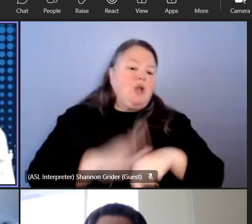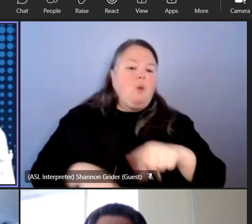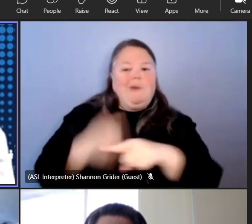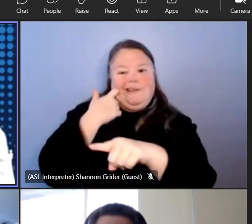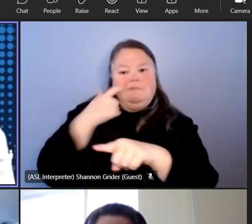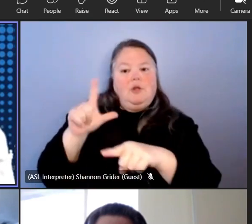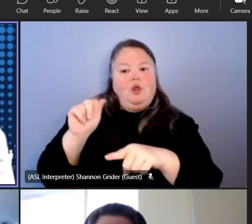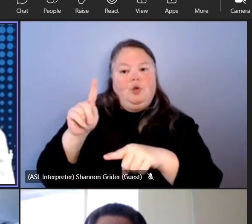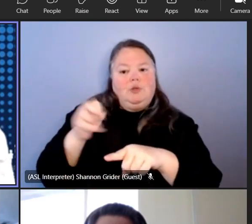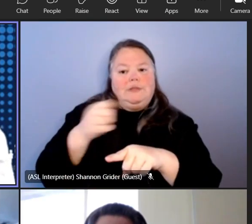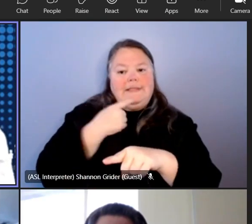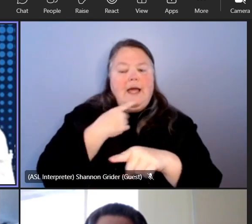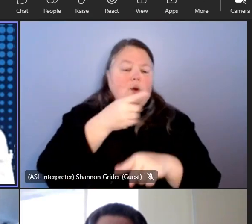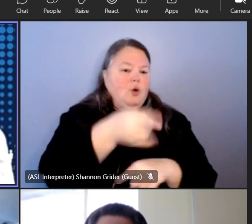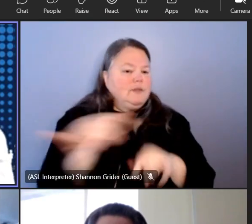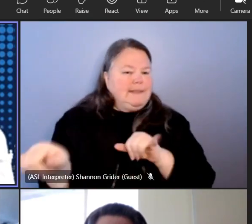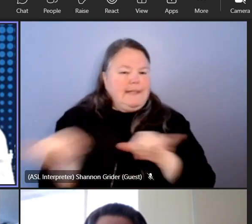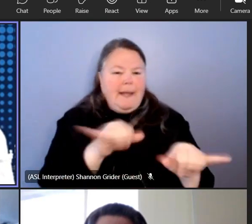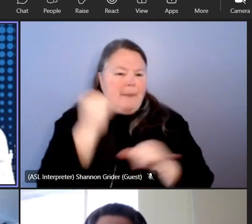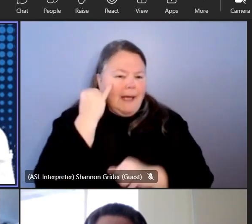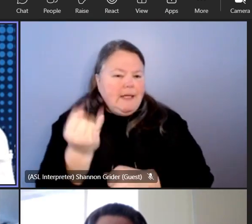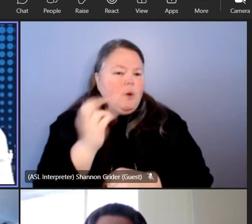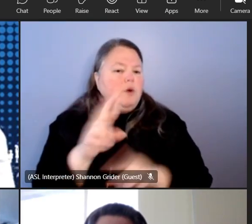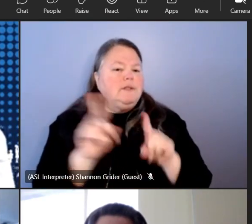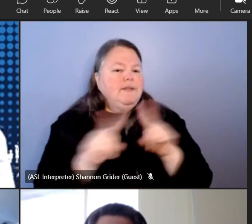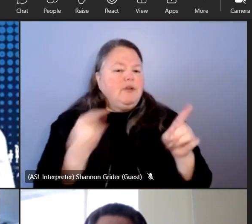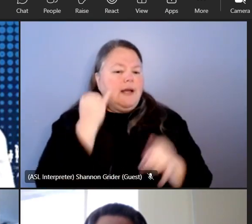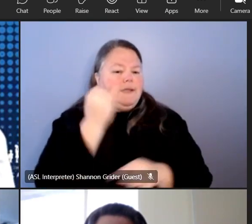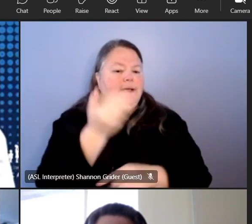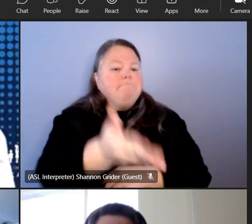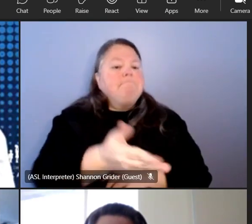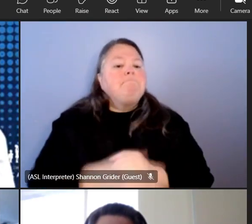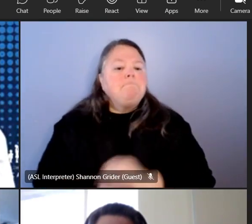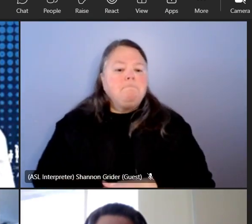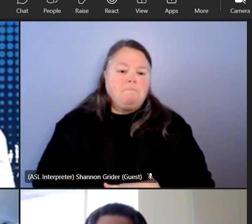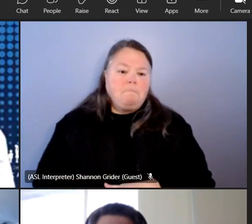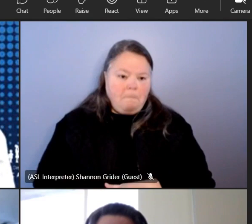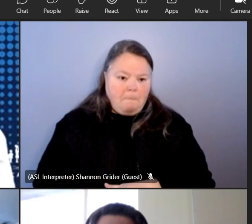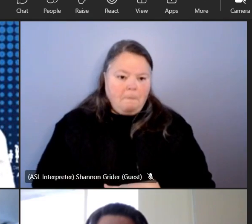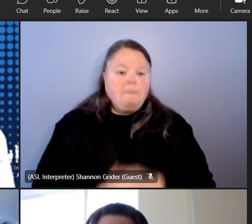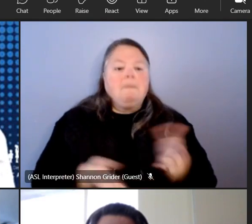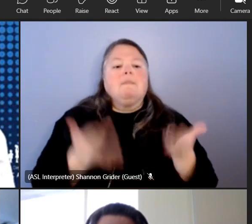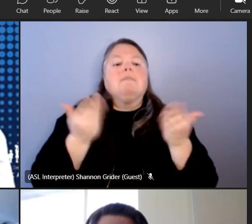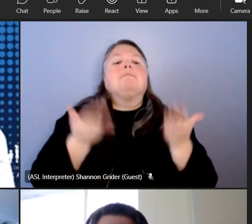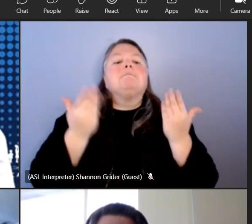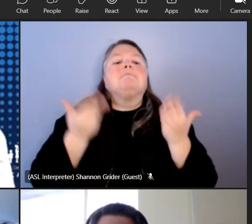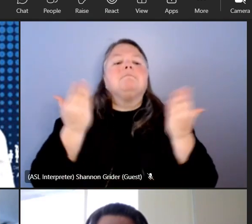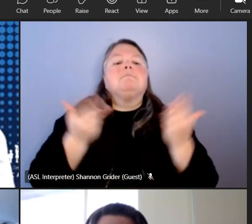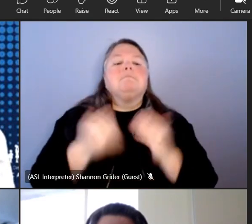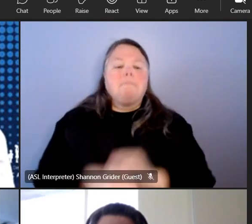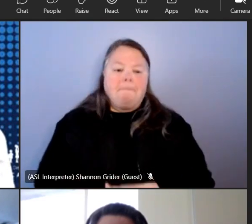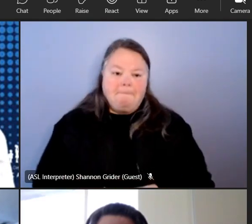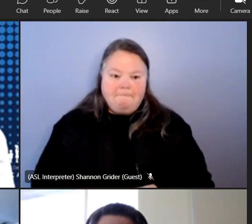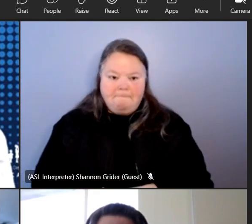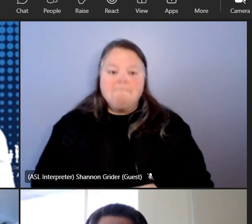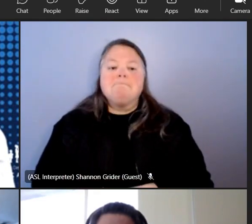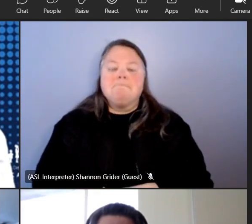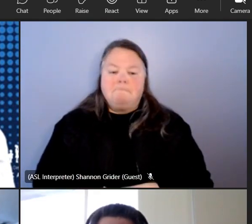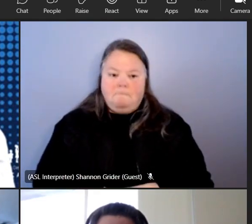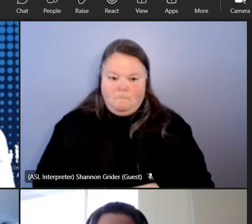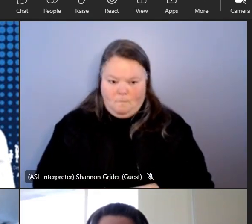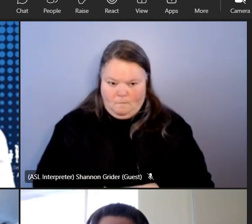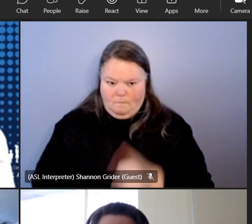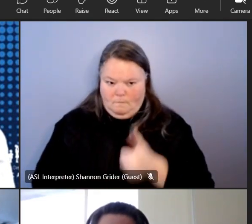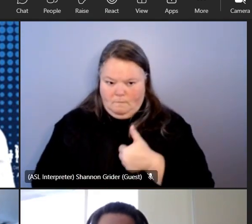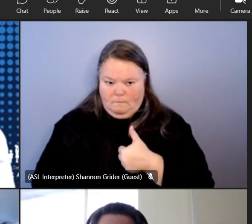said or do you really have sort of the same idea is there something a little different here well it's kind of thinking more of a like statistical thing of